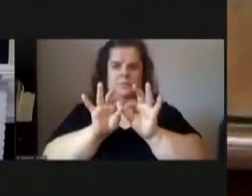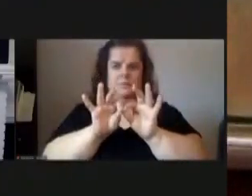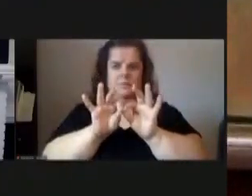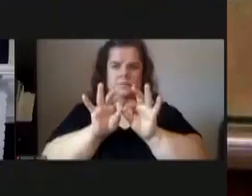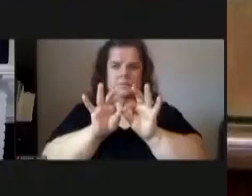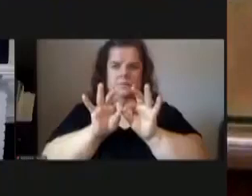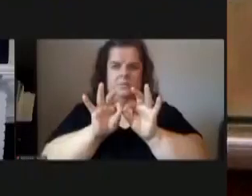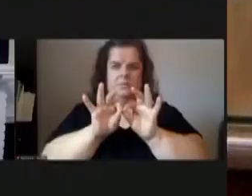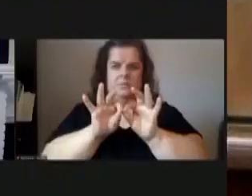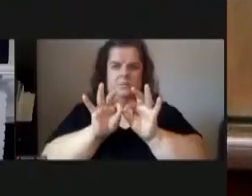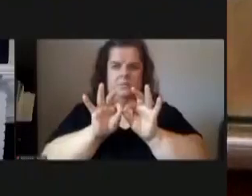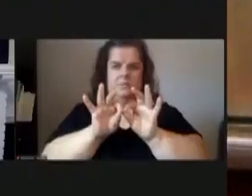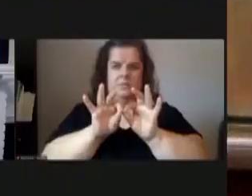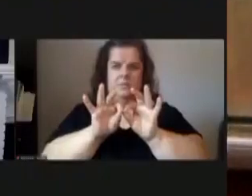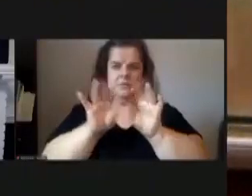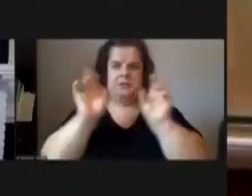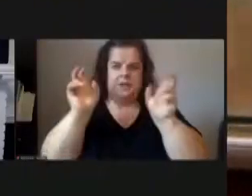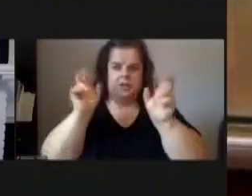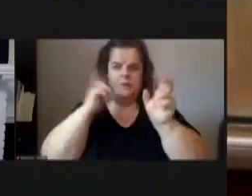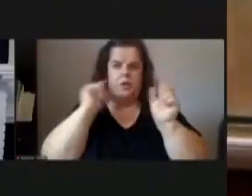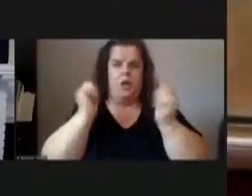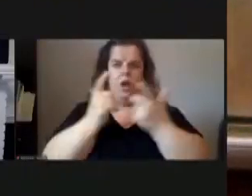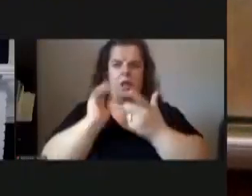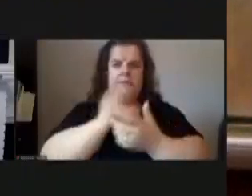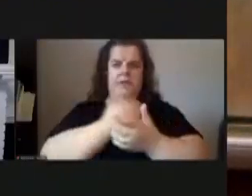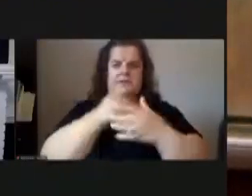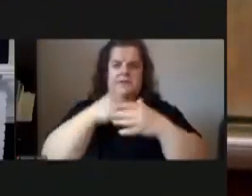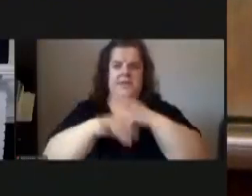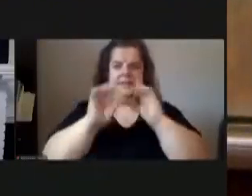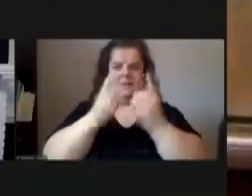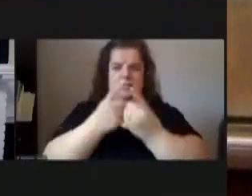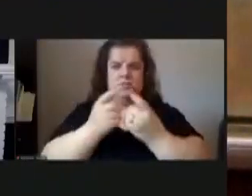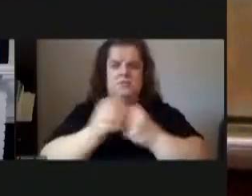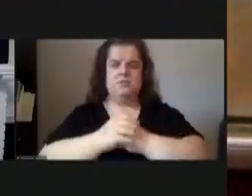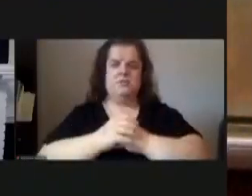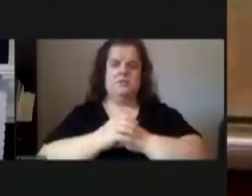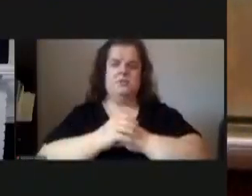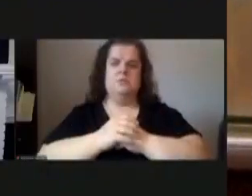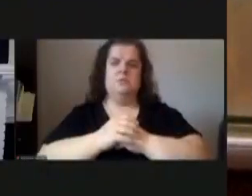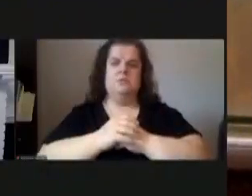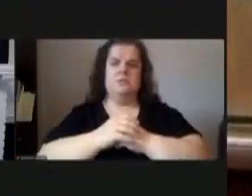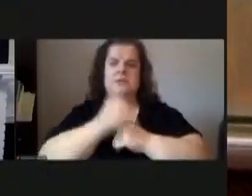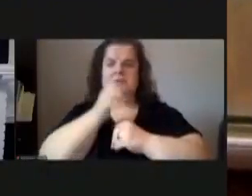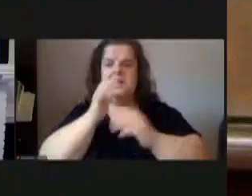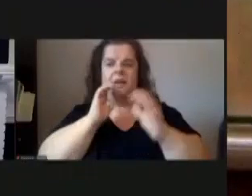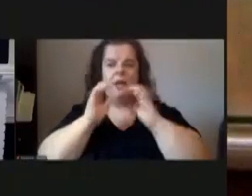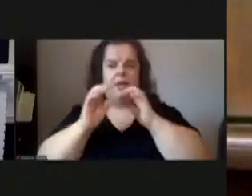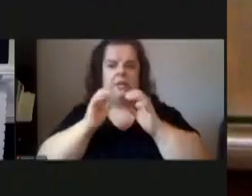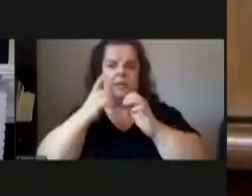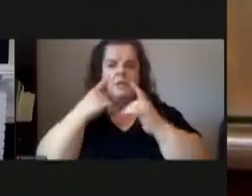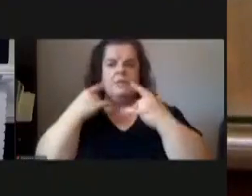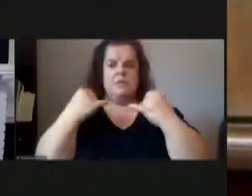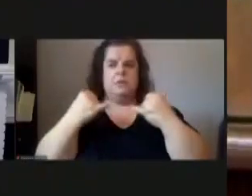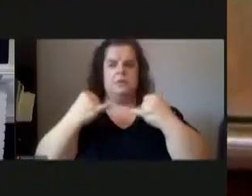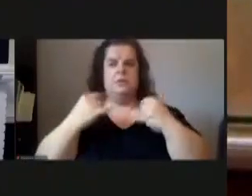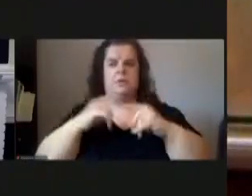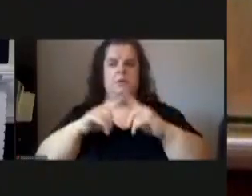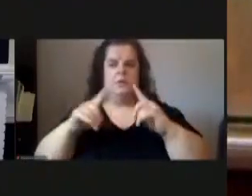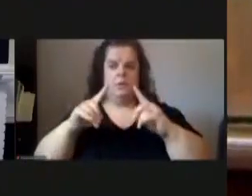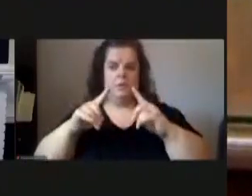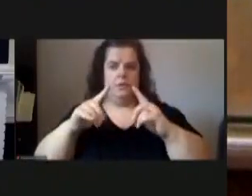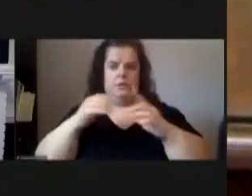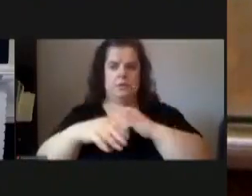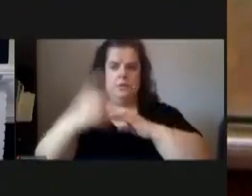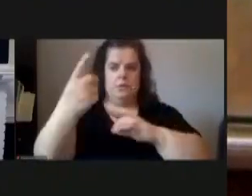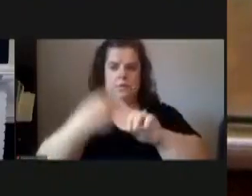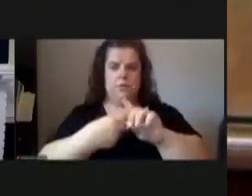present issue for all of us right now in all of our council districts so not a conversation piece for right now but in a month or so